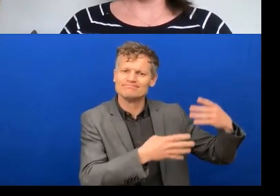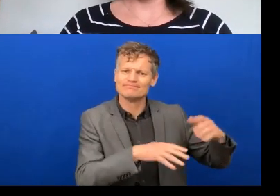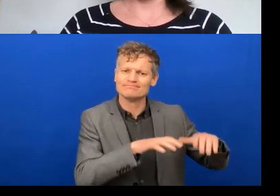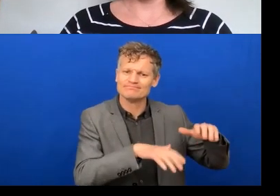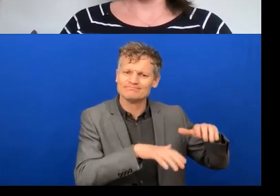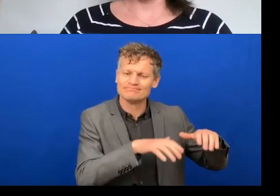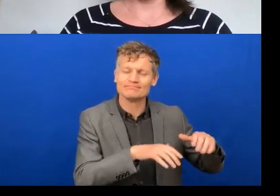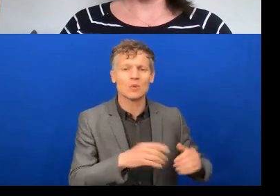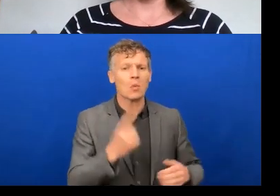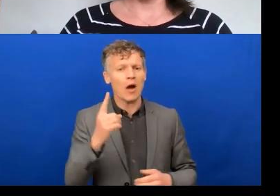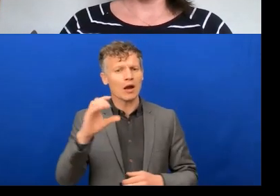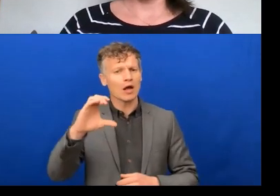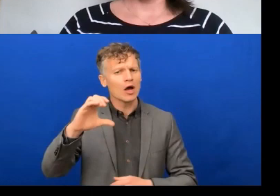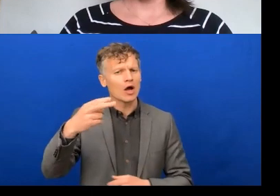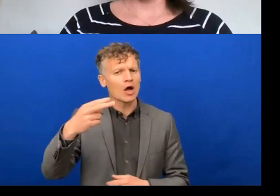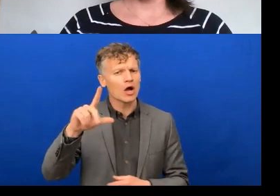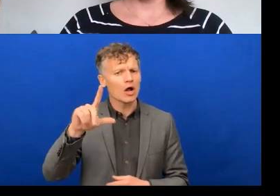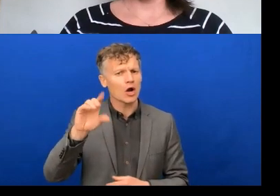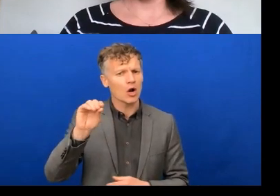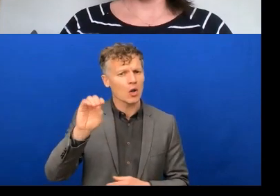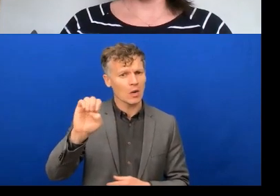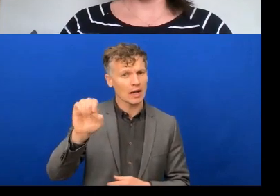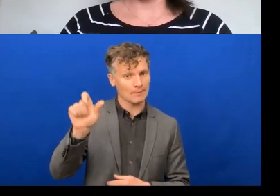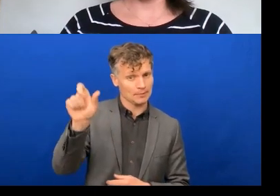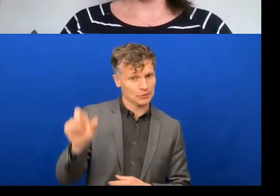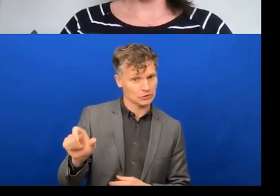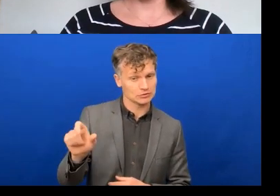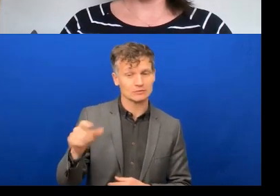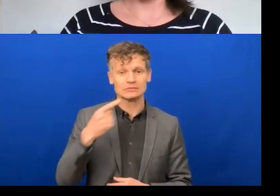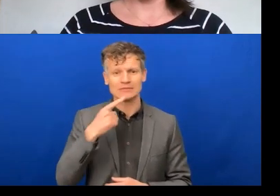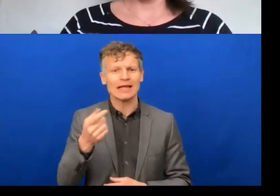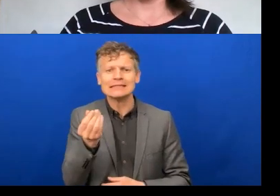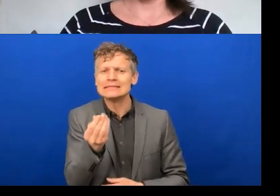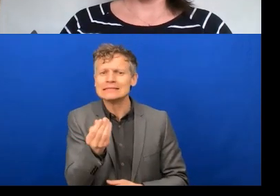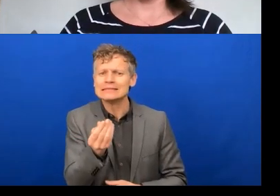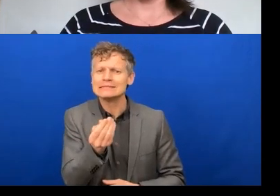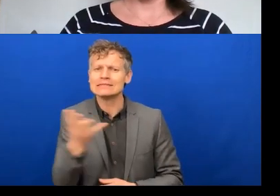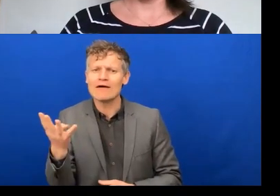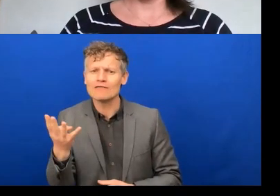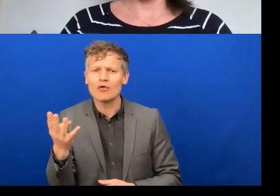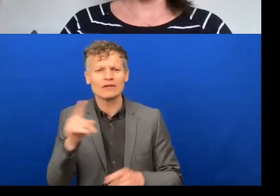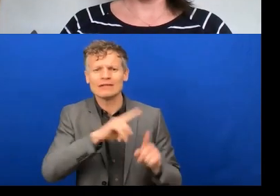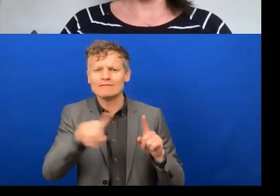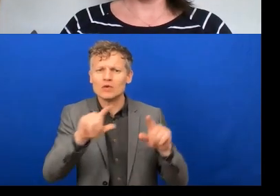Chloe, it says, several organizations, especially in the public service,